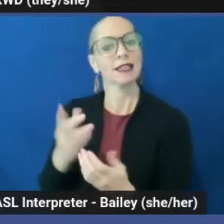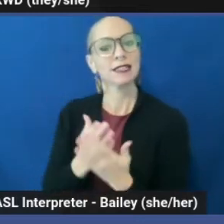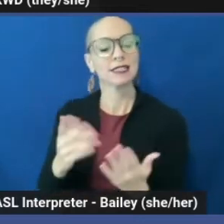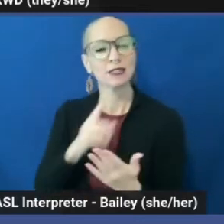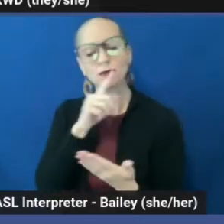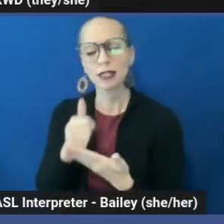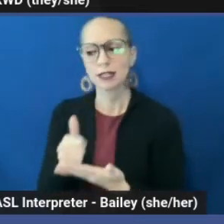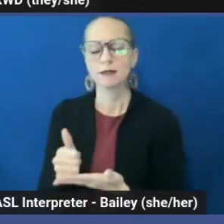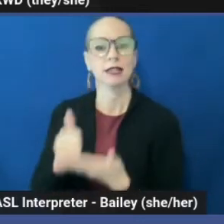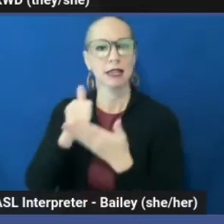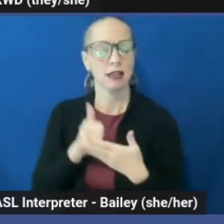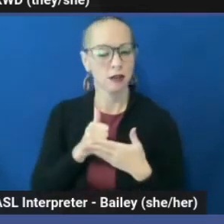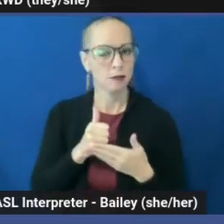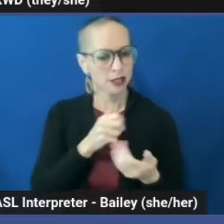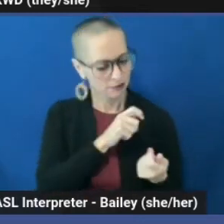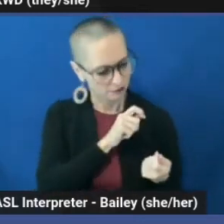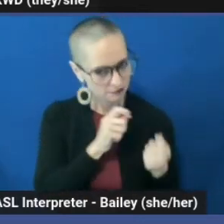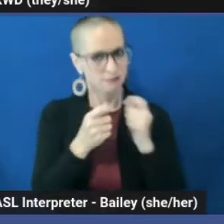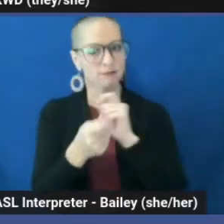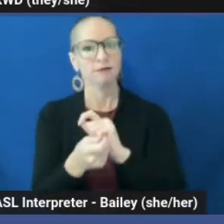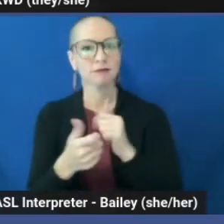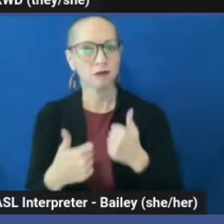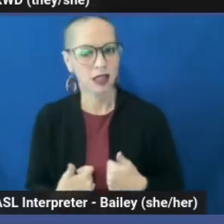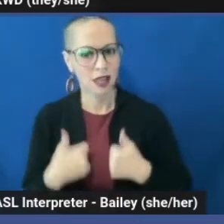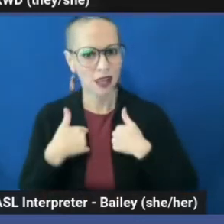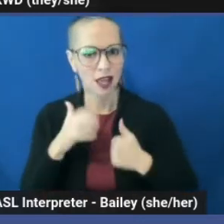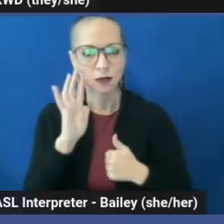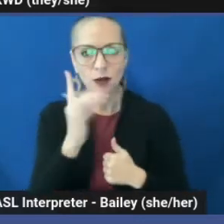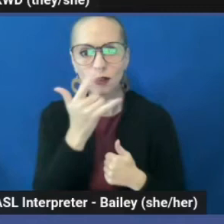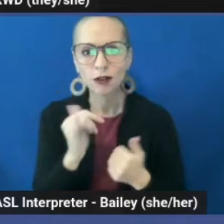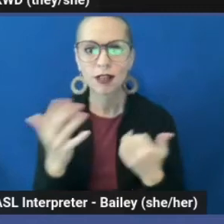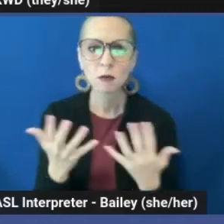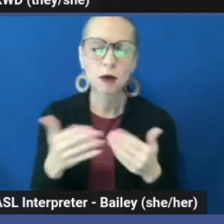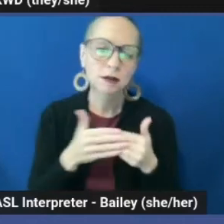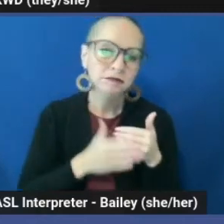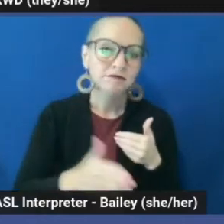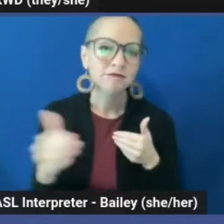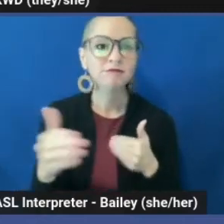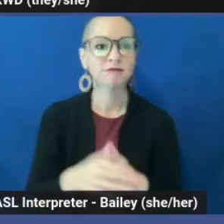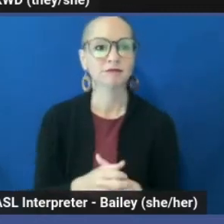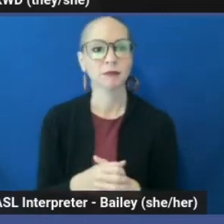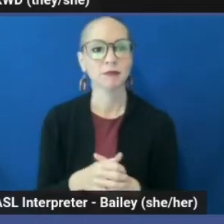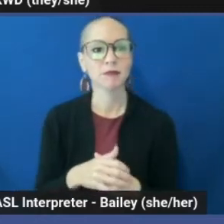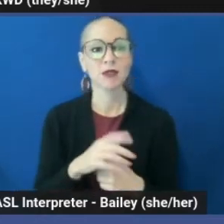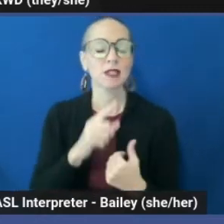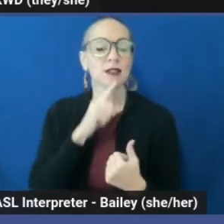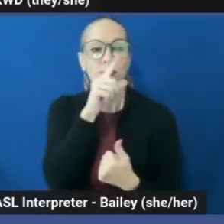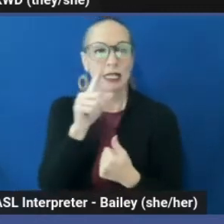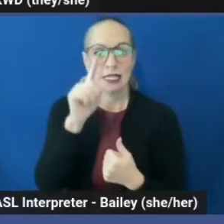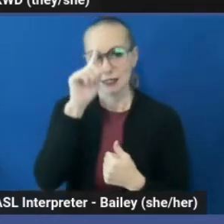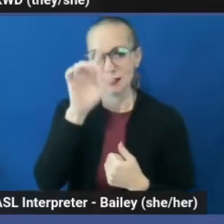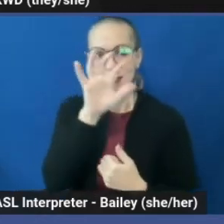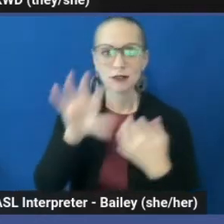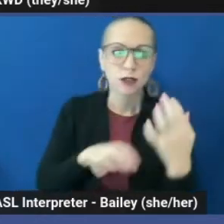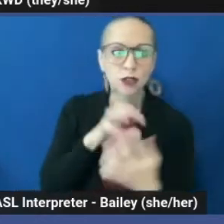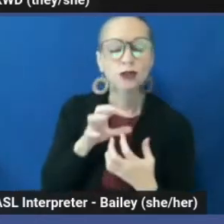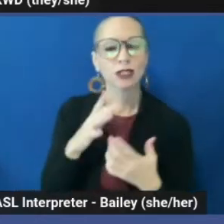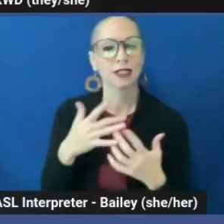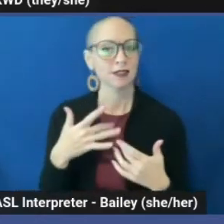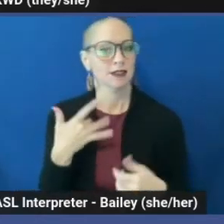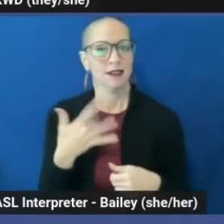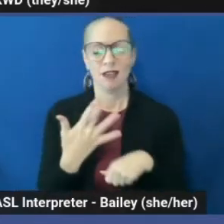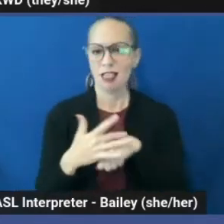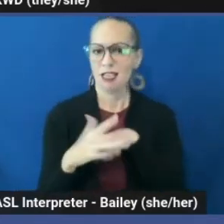transition into what life is going to look like now. Emptiness and despair and confusion, those things will come and go.